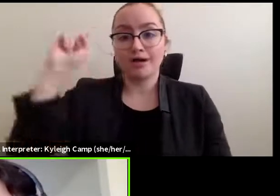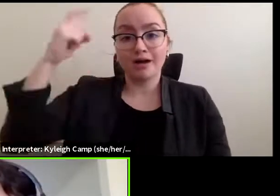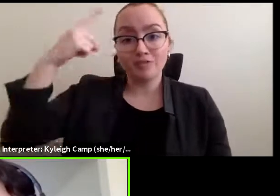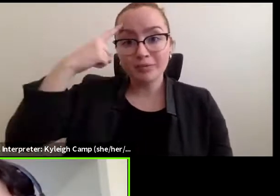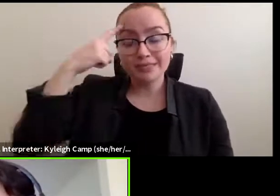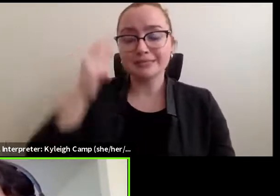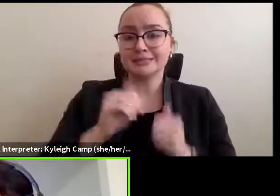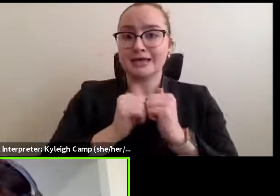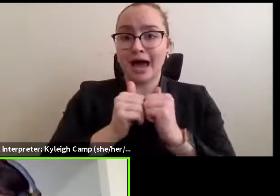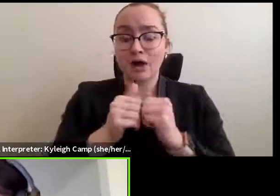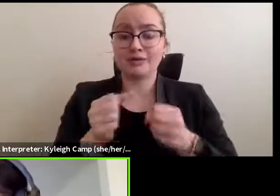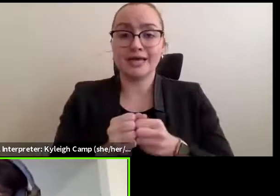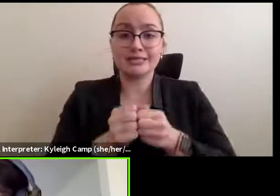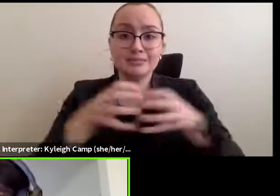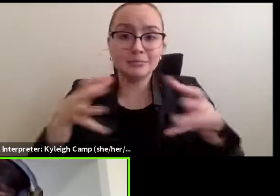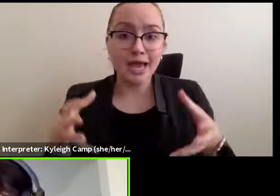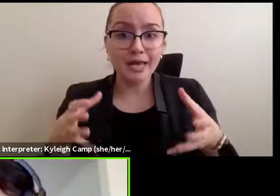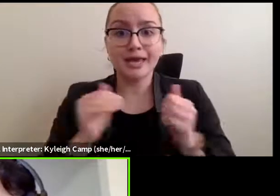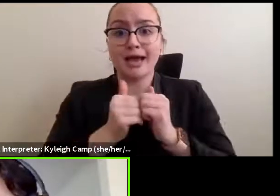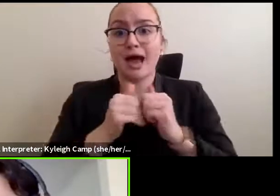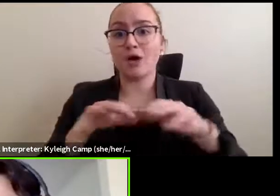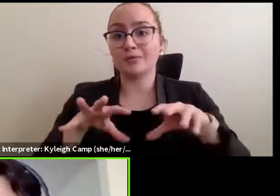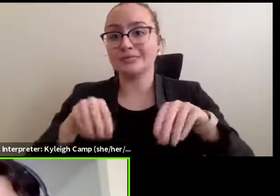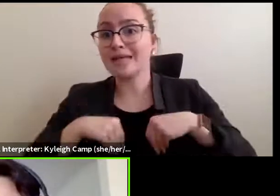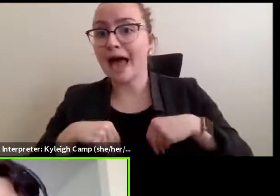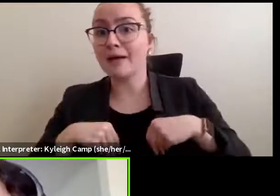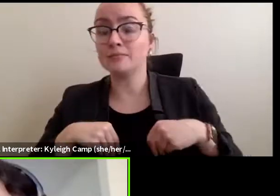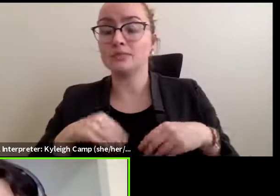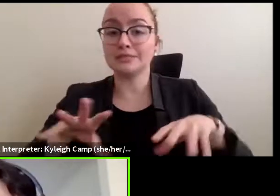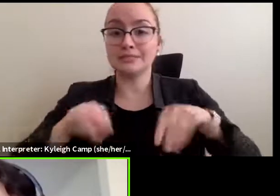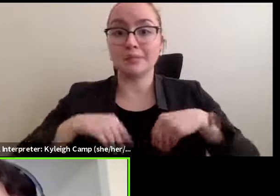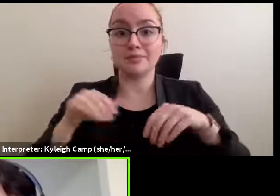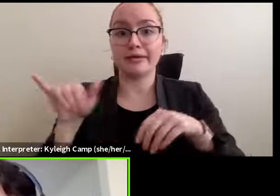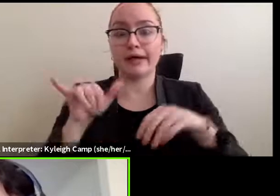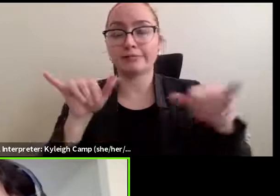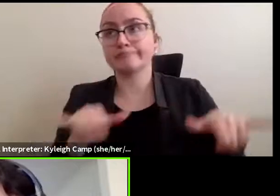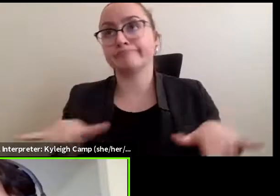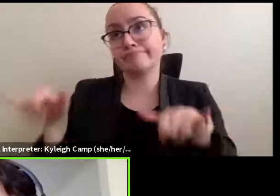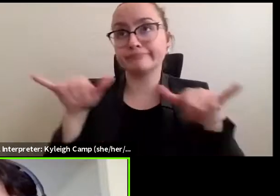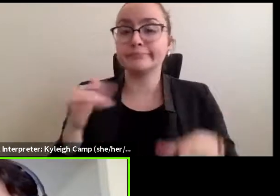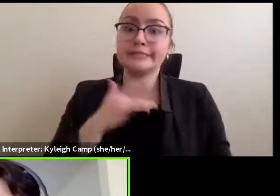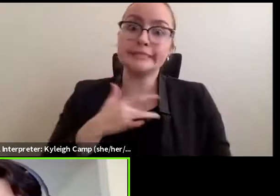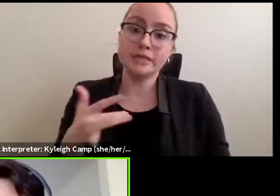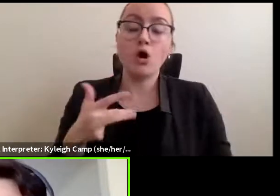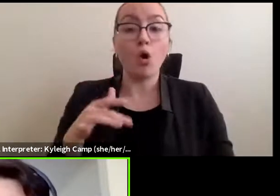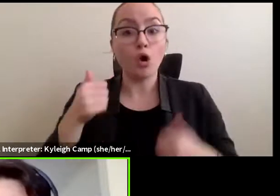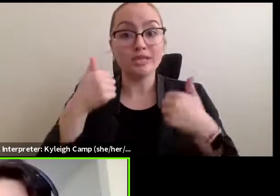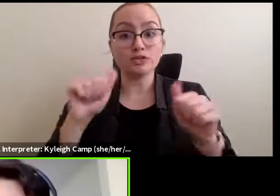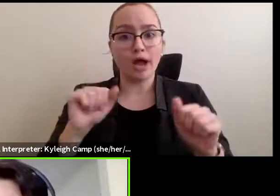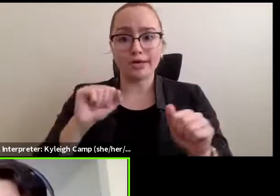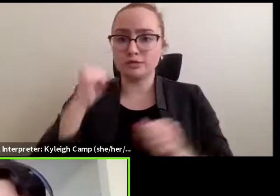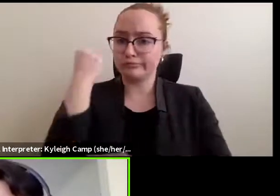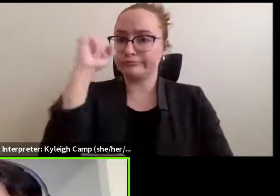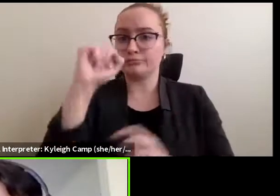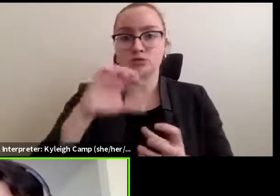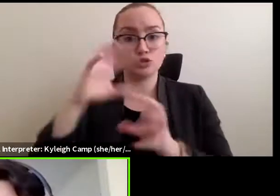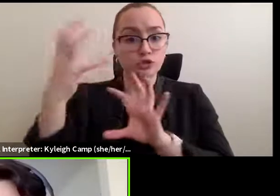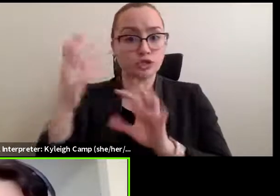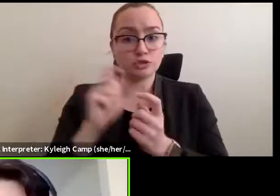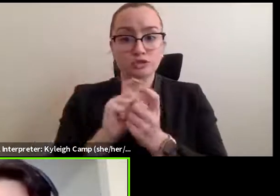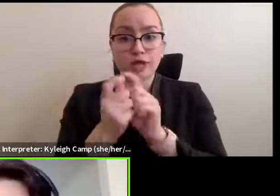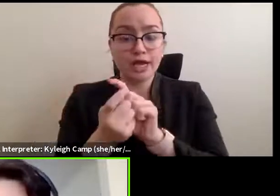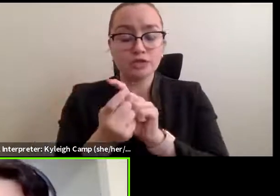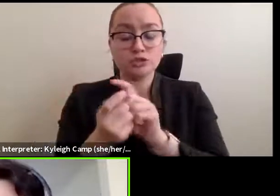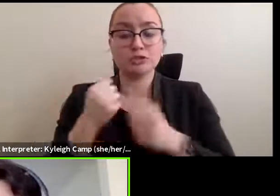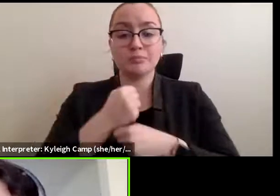or they just accepted accepting them as the status quo, or they doing something to really change these lines to make movements safer. So I'd be very